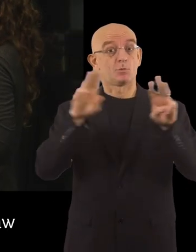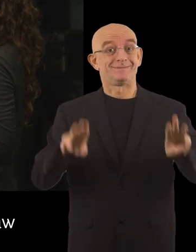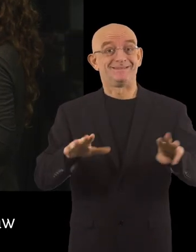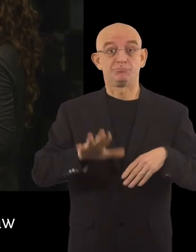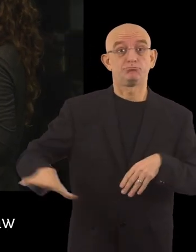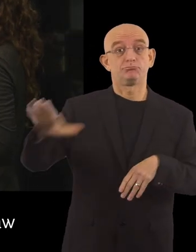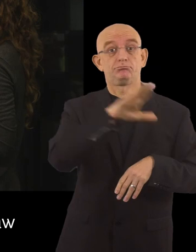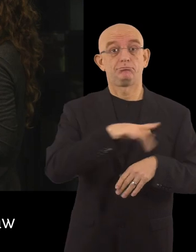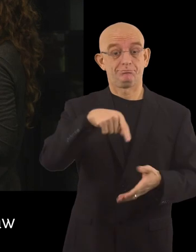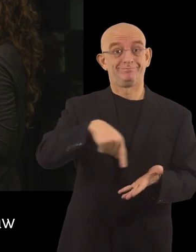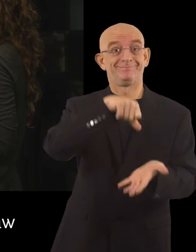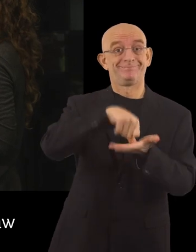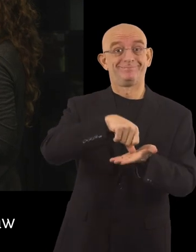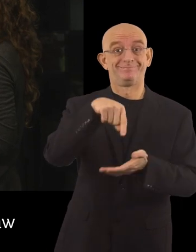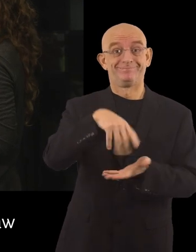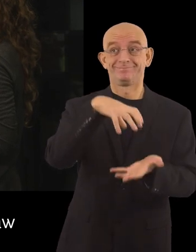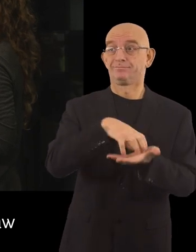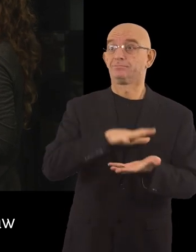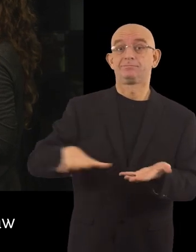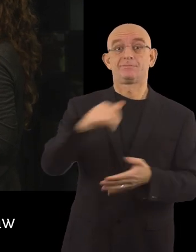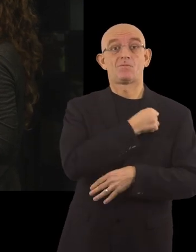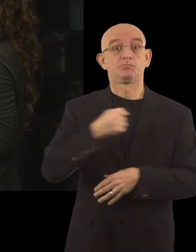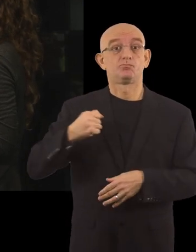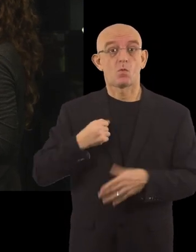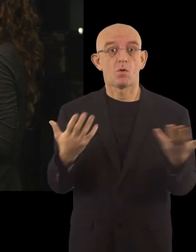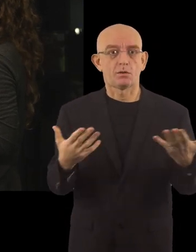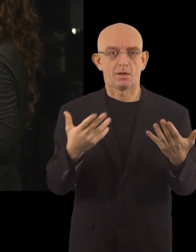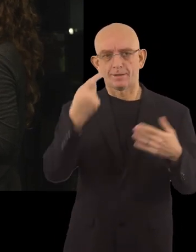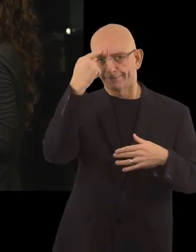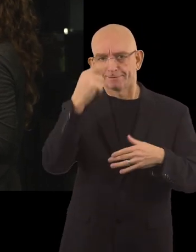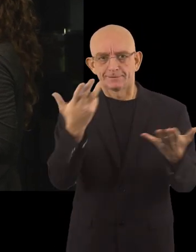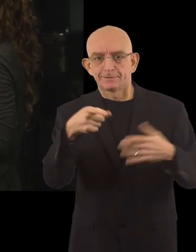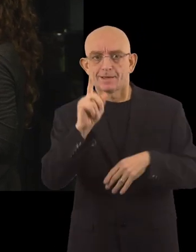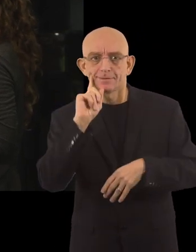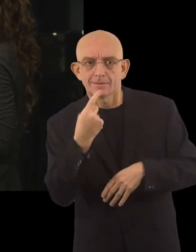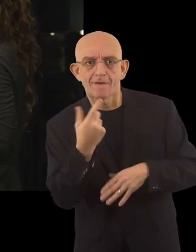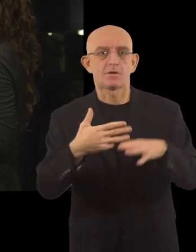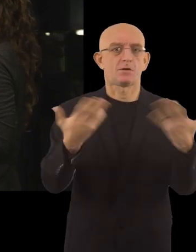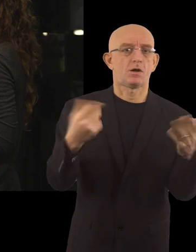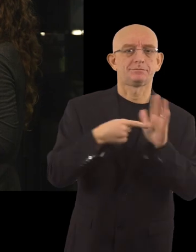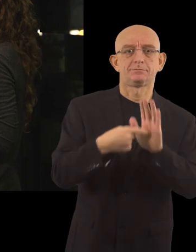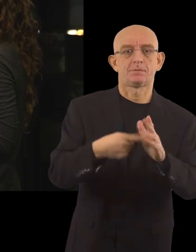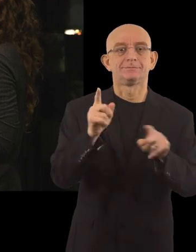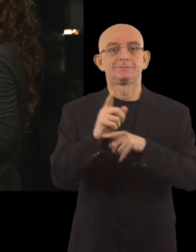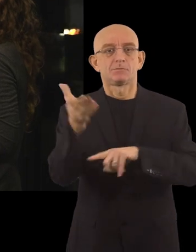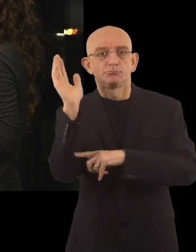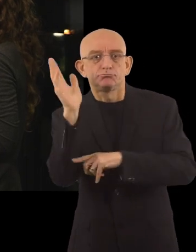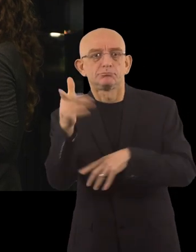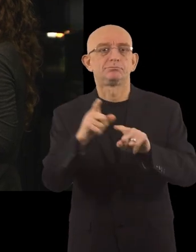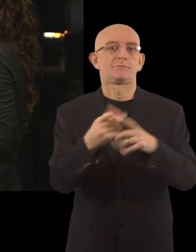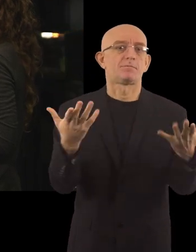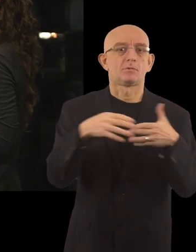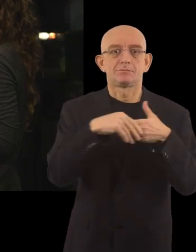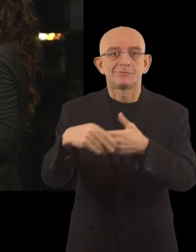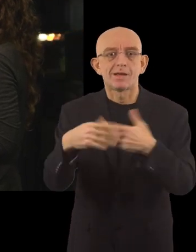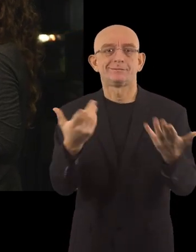I see that museums in the city of Warsaw are aware of the needs of the deaf. For example, lectures, guided